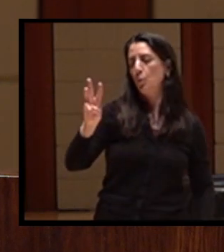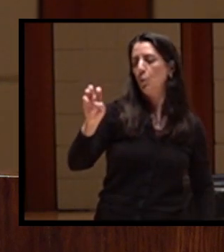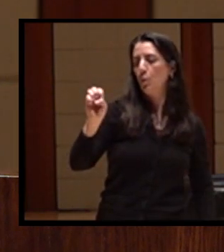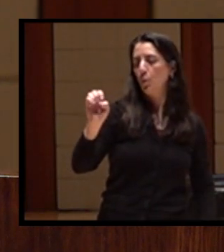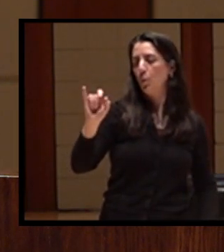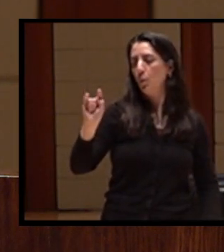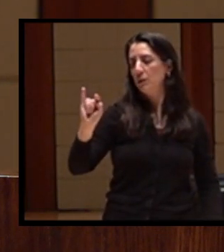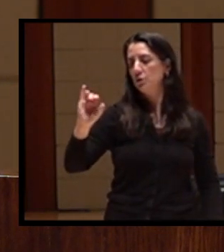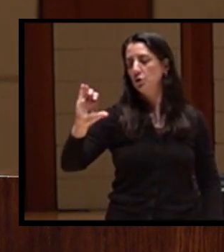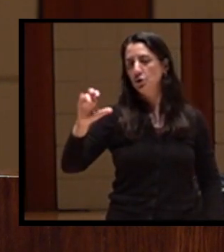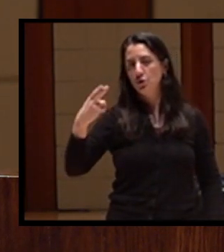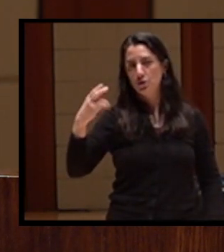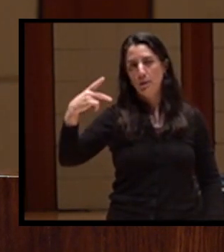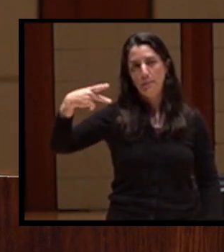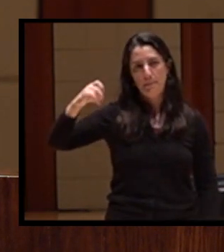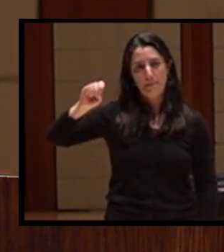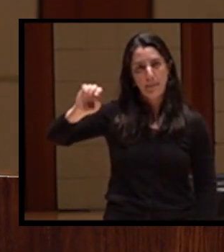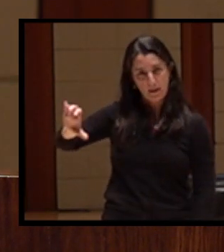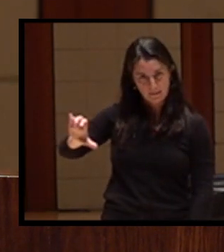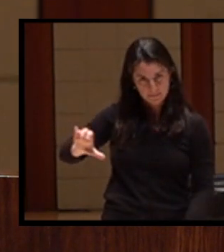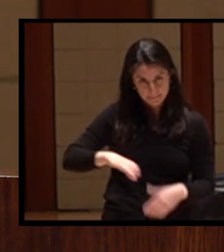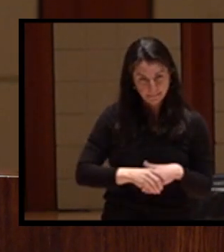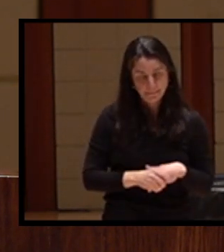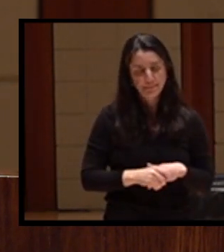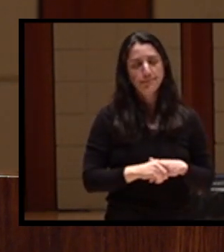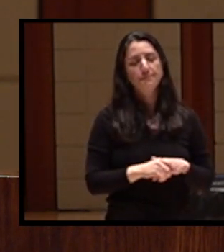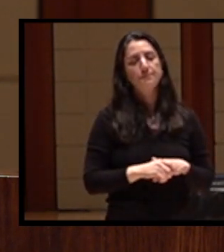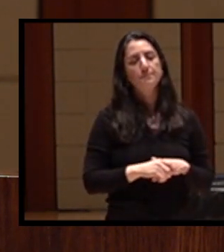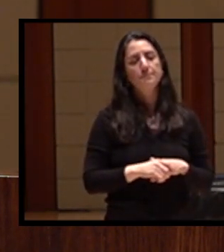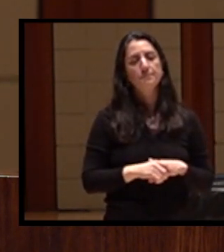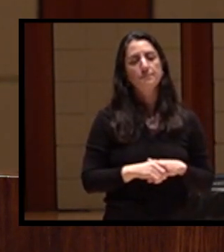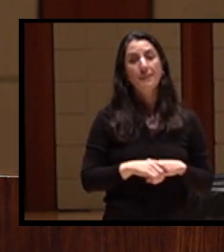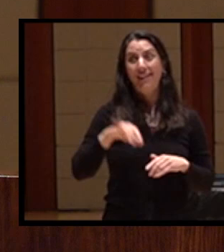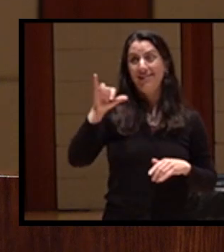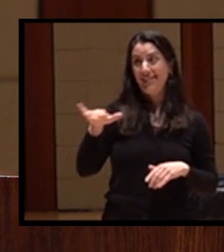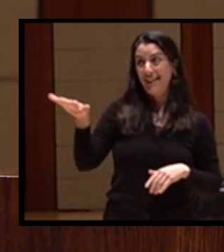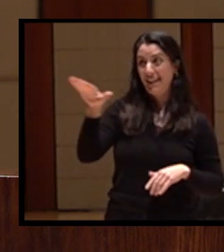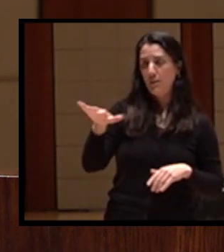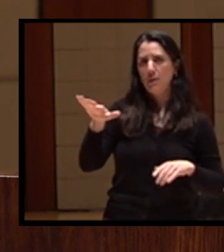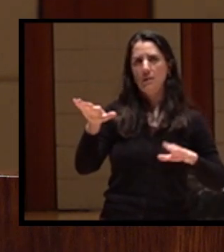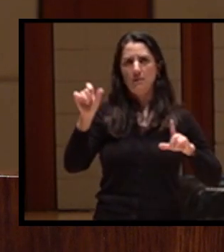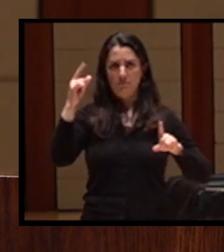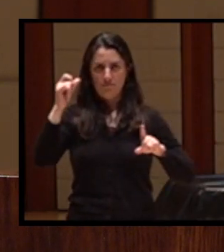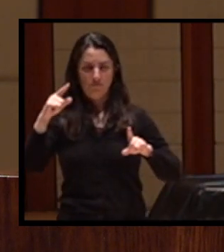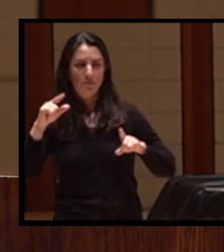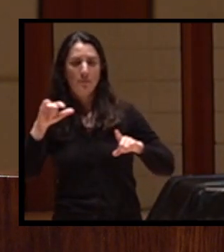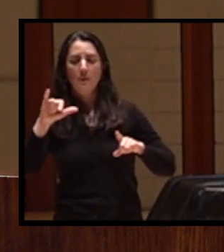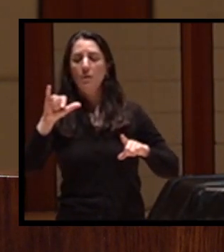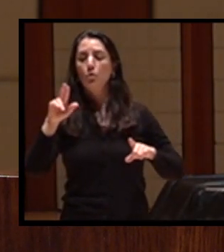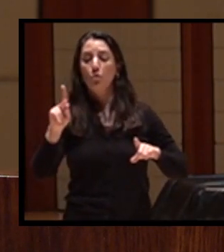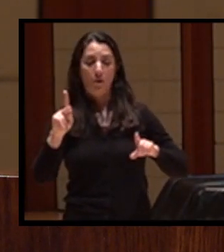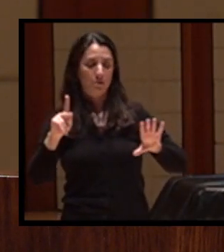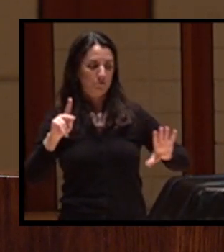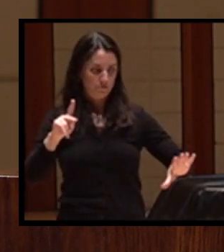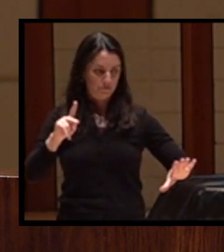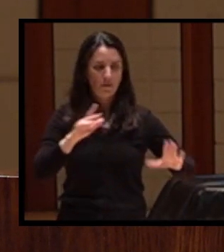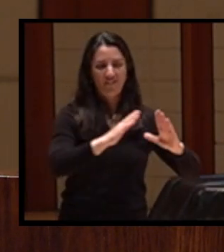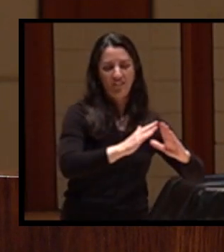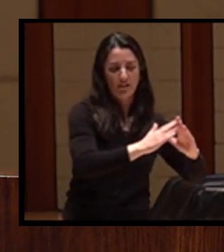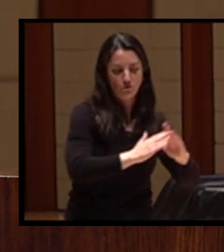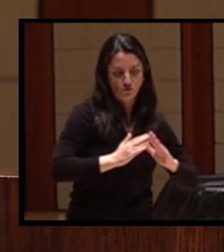were the ocean villages and the Yurok's high country to the east, which are our spiritual lands.